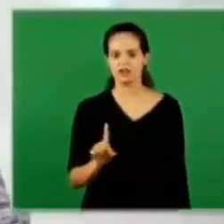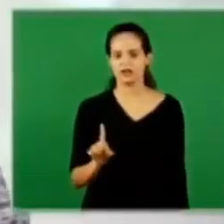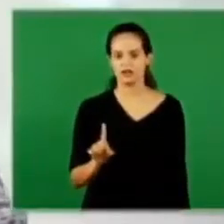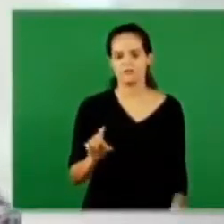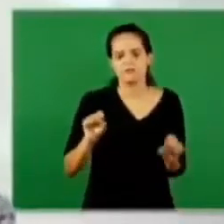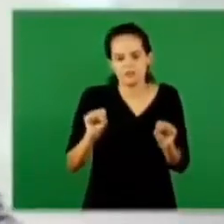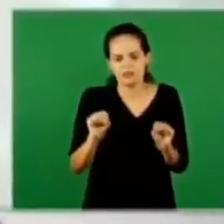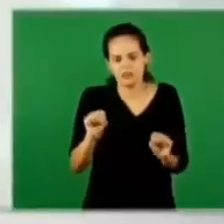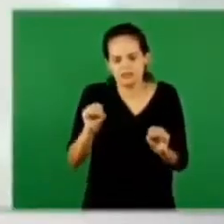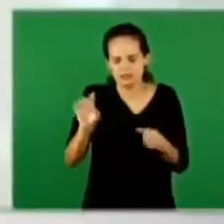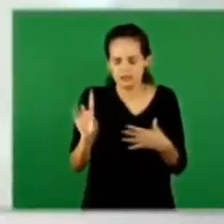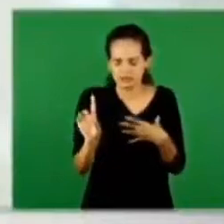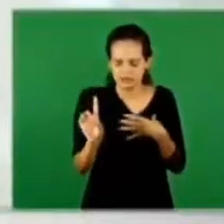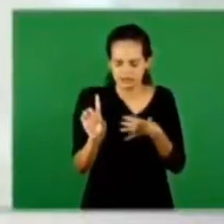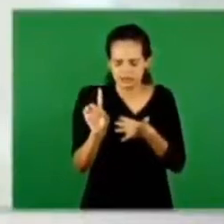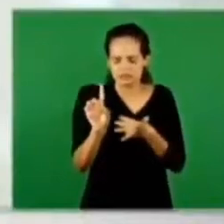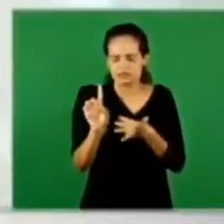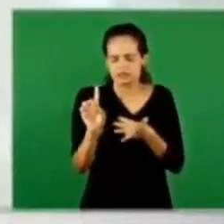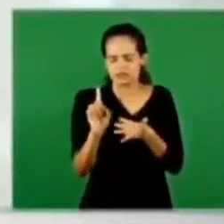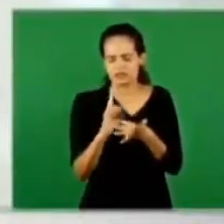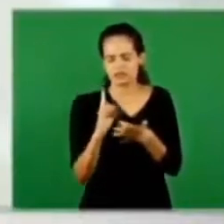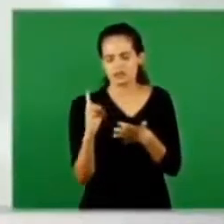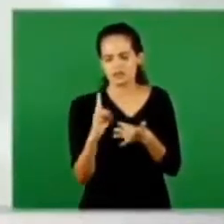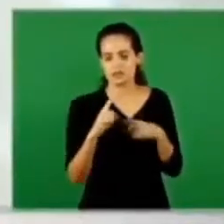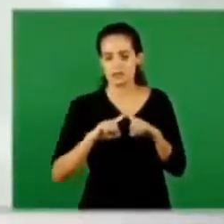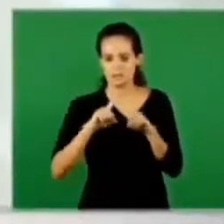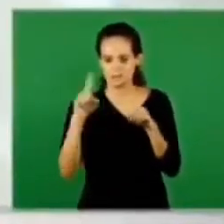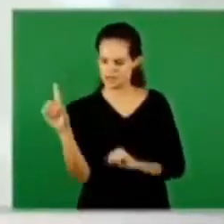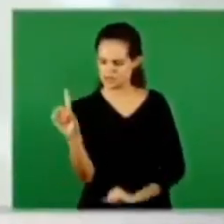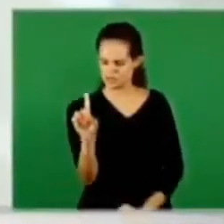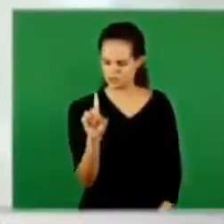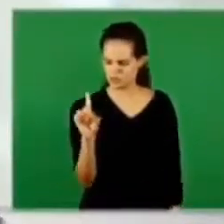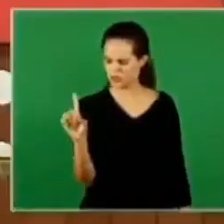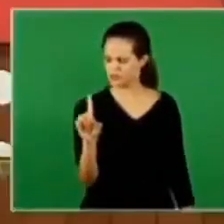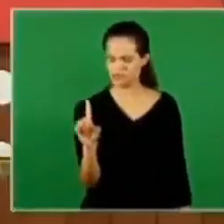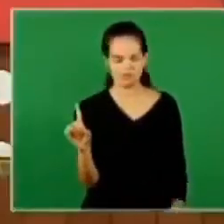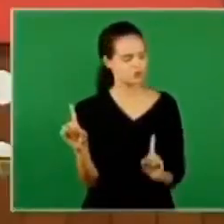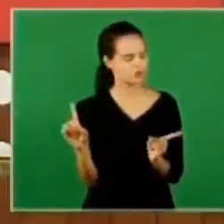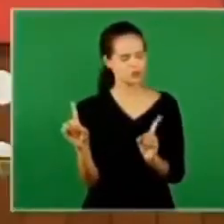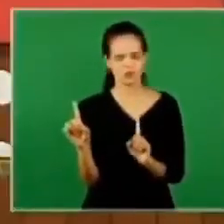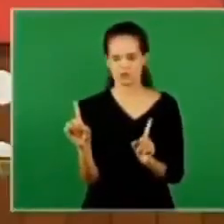we might feel like we are alone but we are not alone